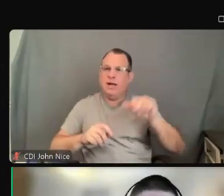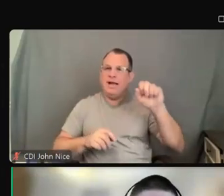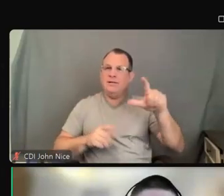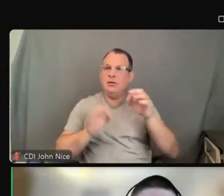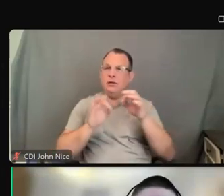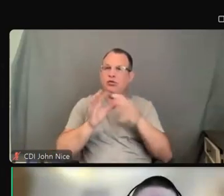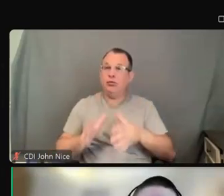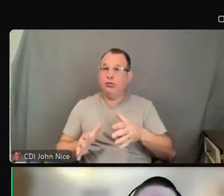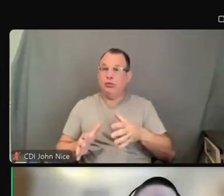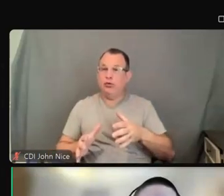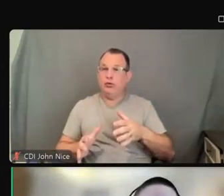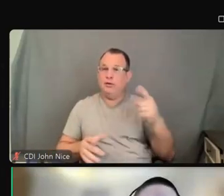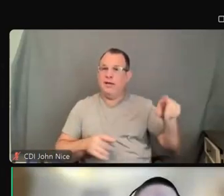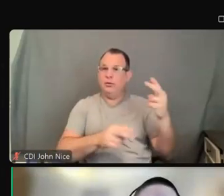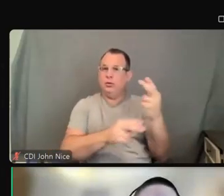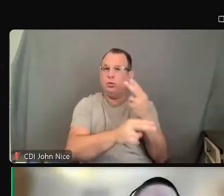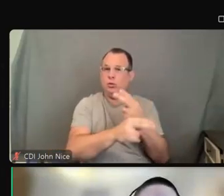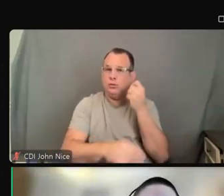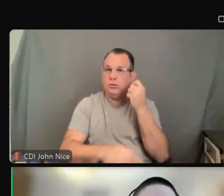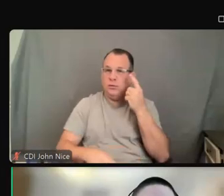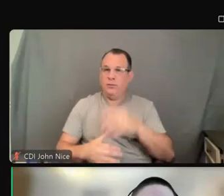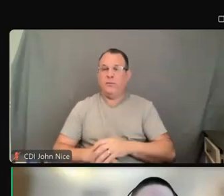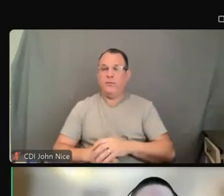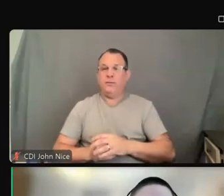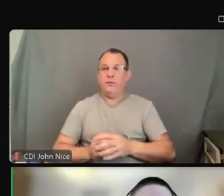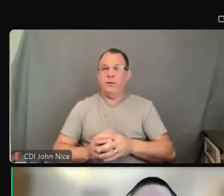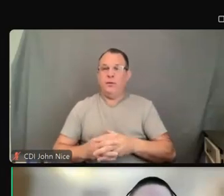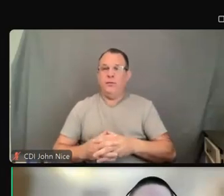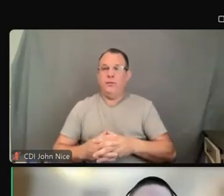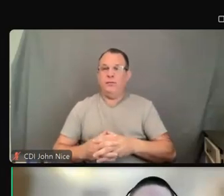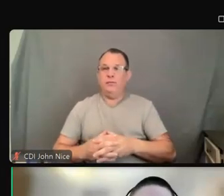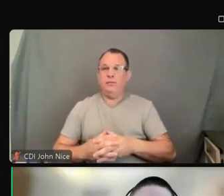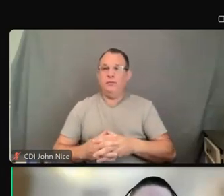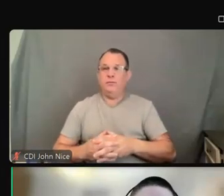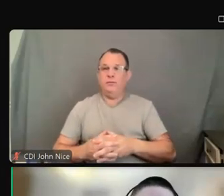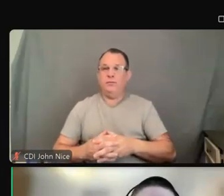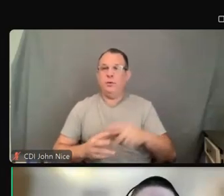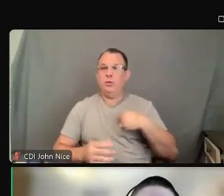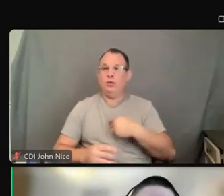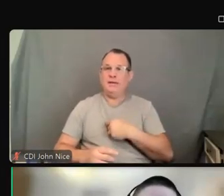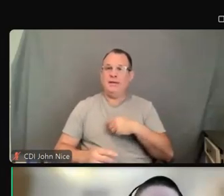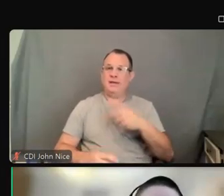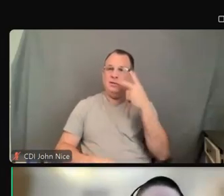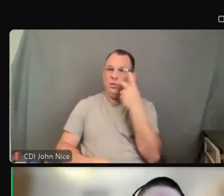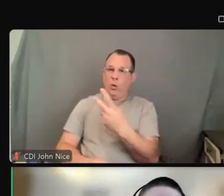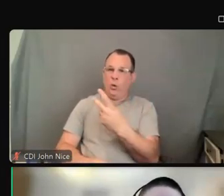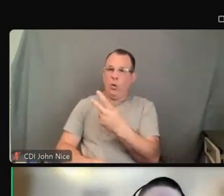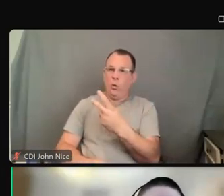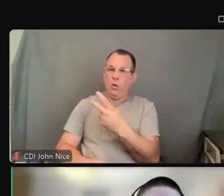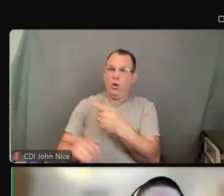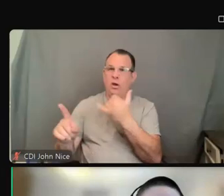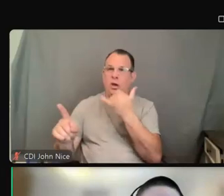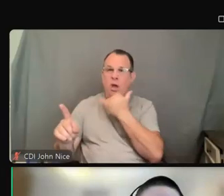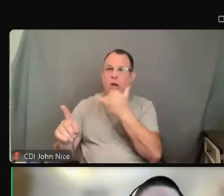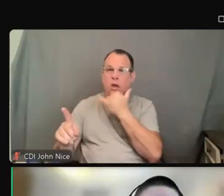they used. So they noted deficiencies in the policies and practices of the